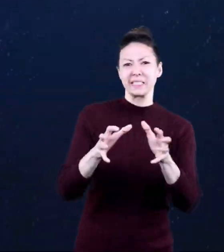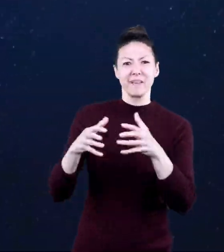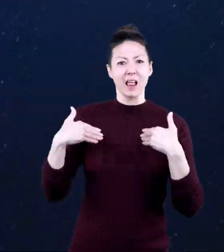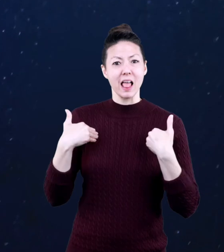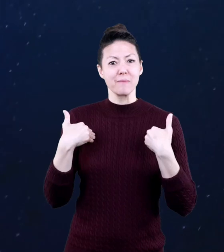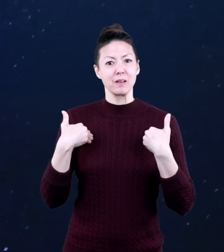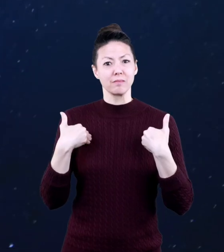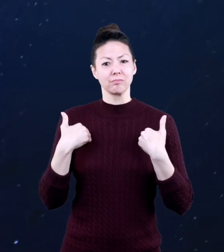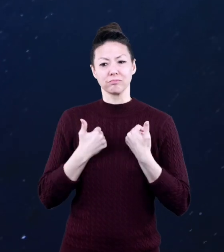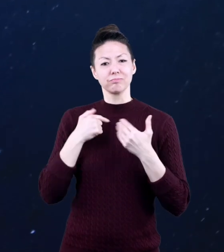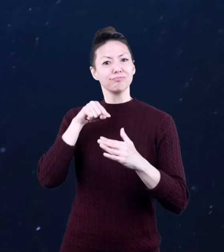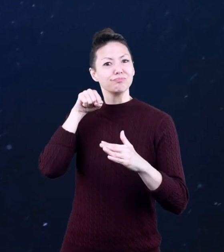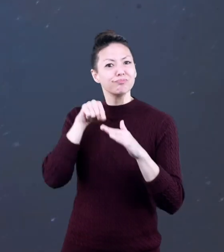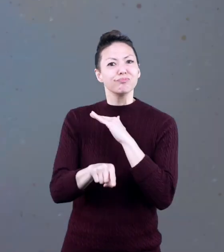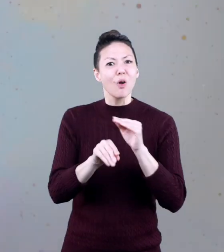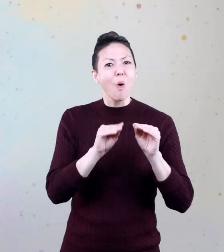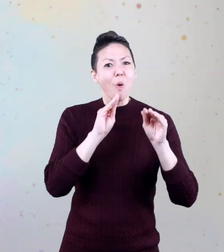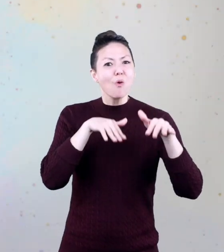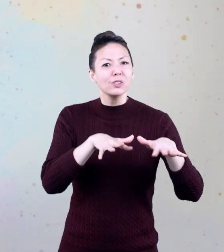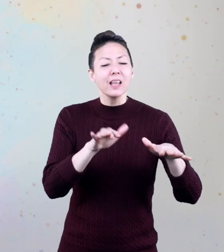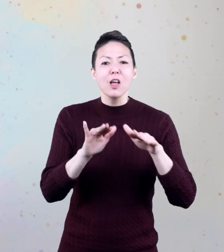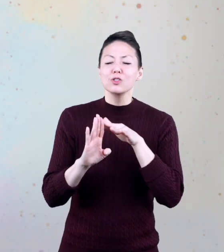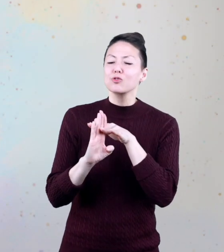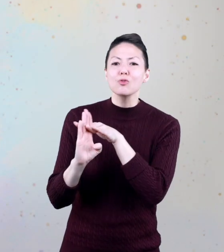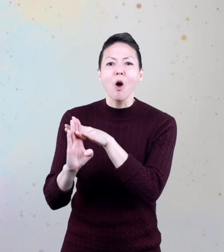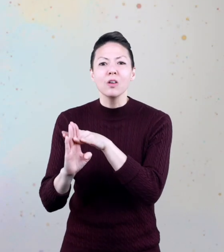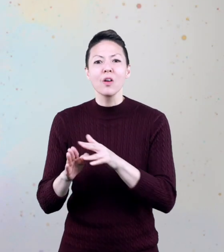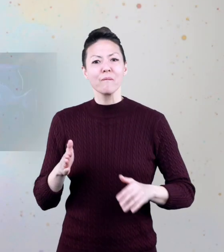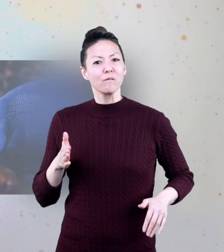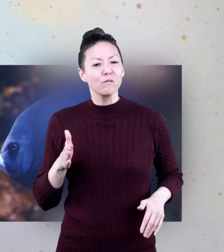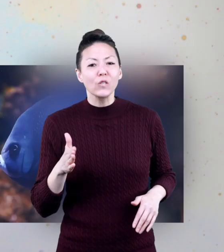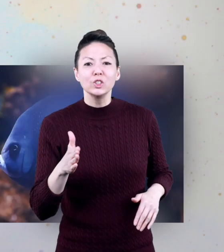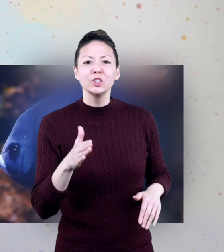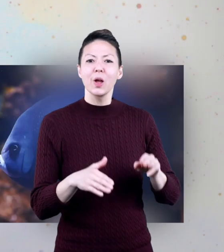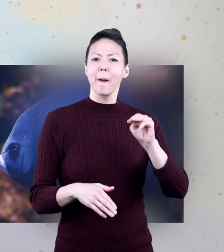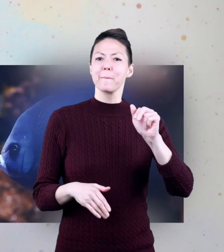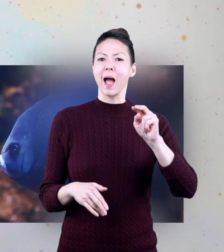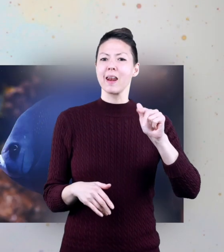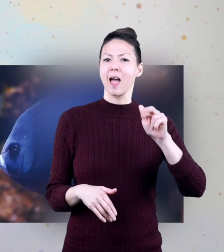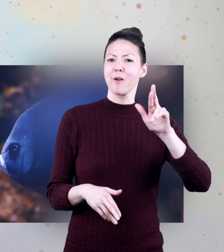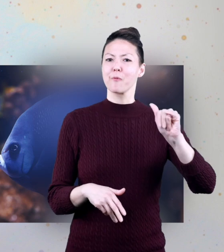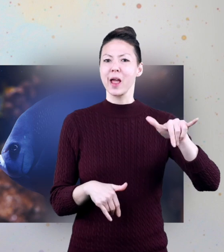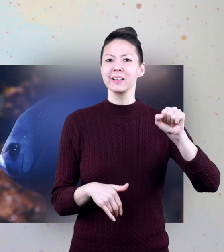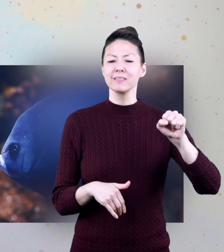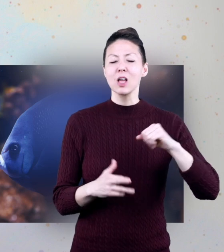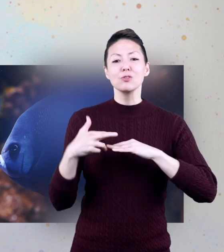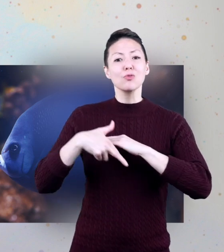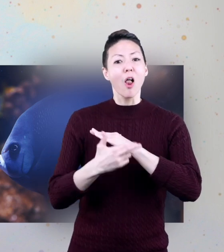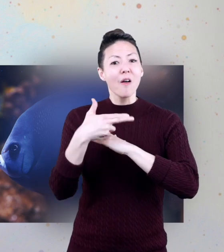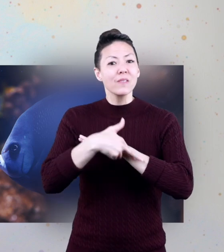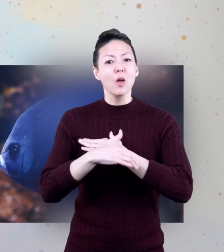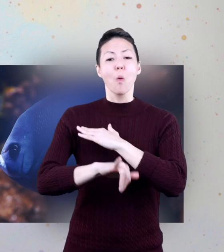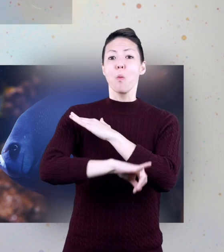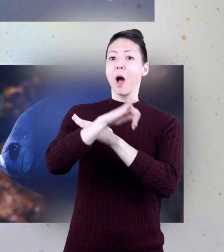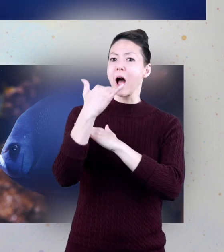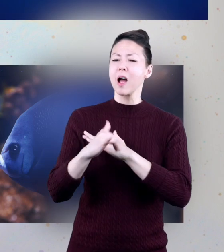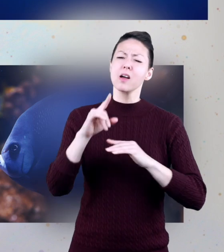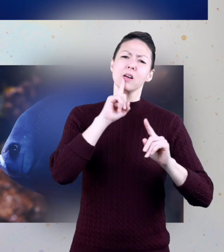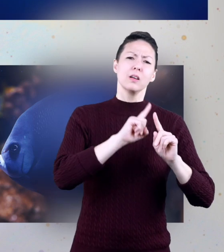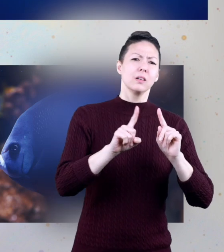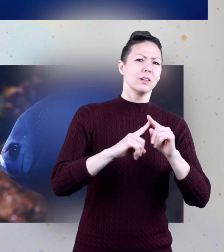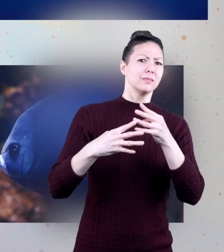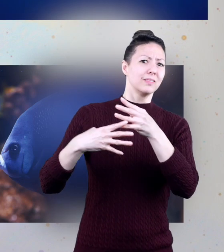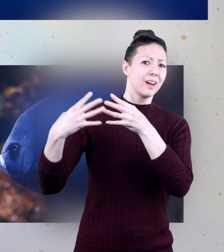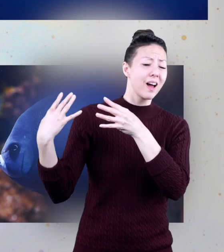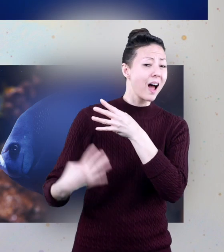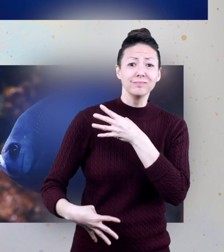animals who live in the ocean like sharks fish manta rays dolphins whales